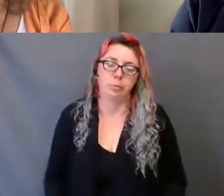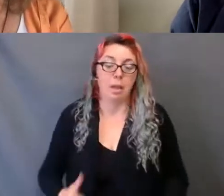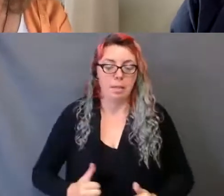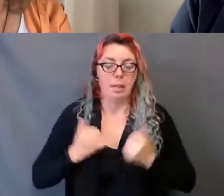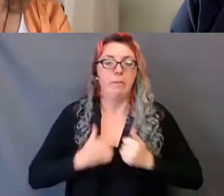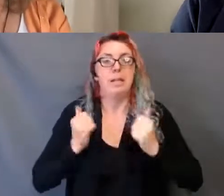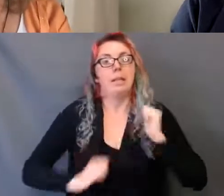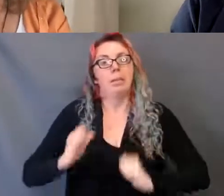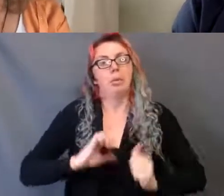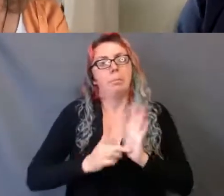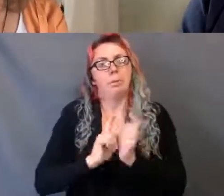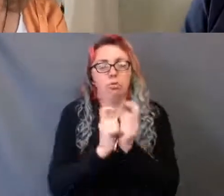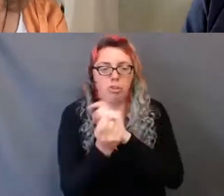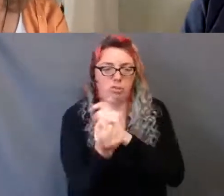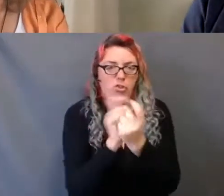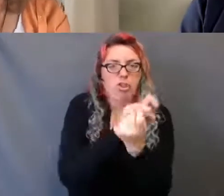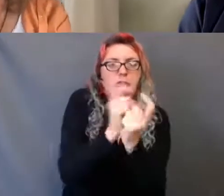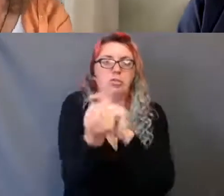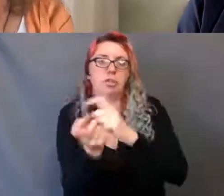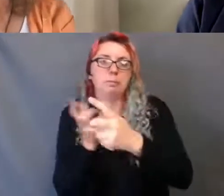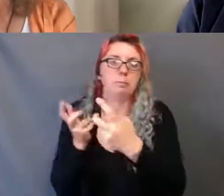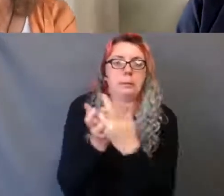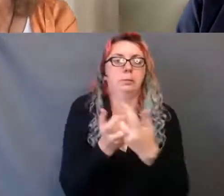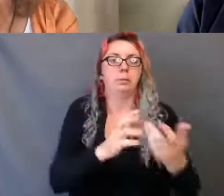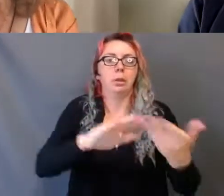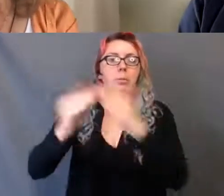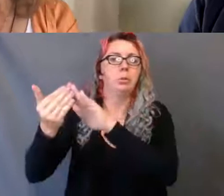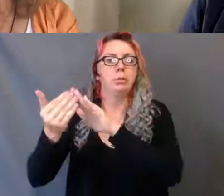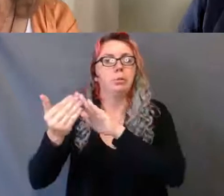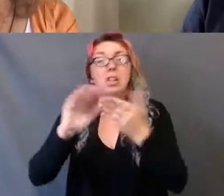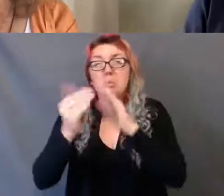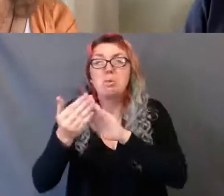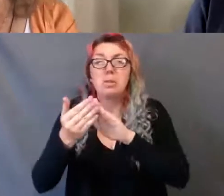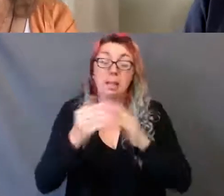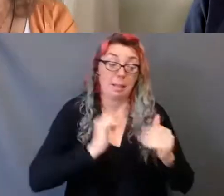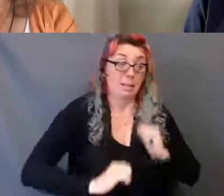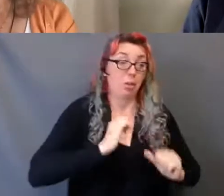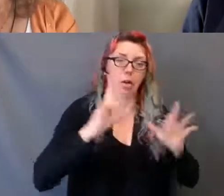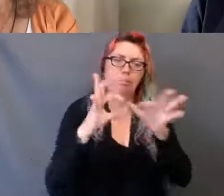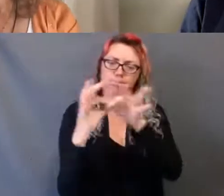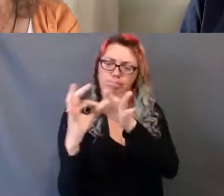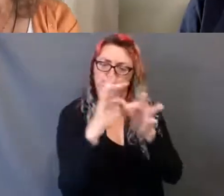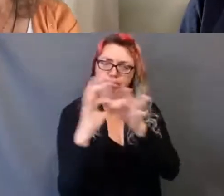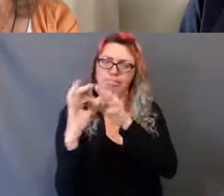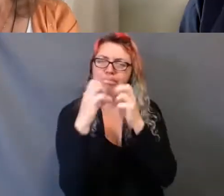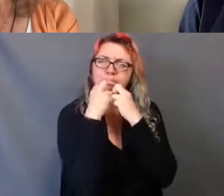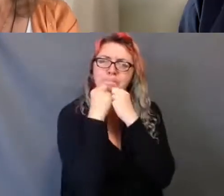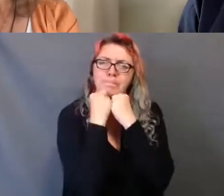in the community. Must be a vital part of that community. Something to be celebrated and take it for granted.